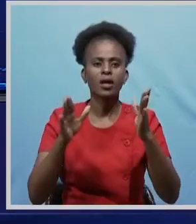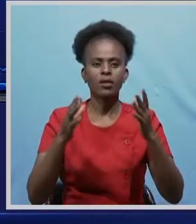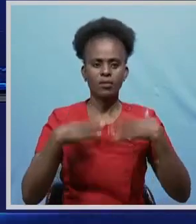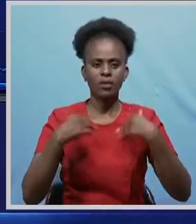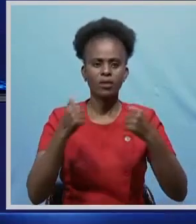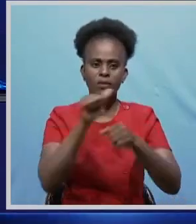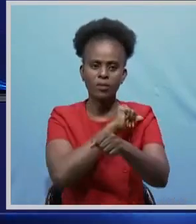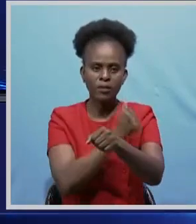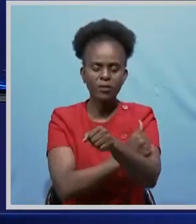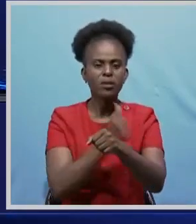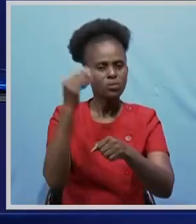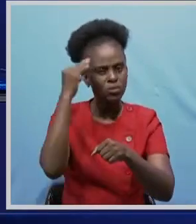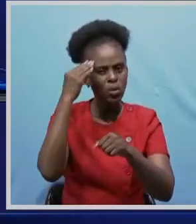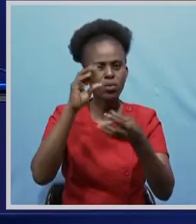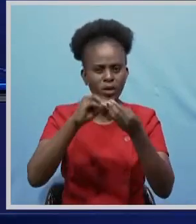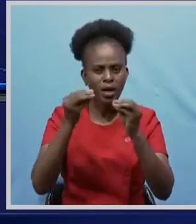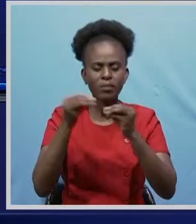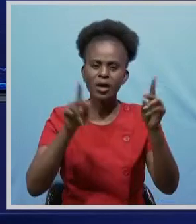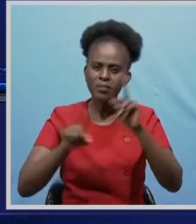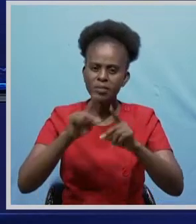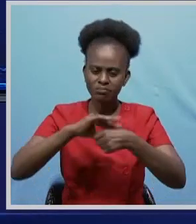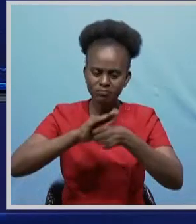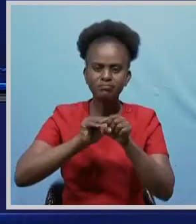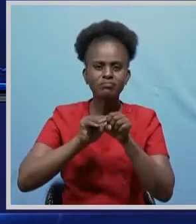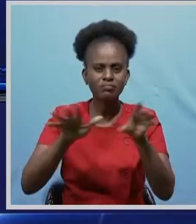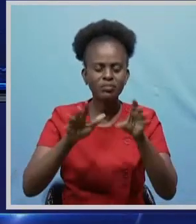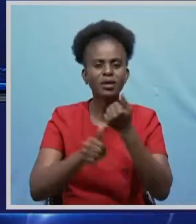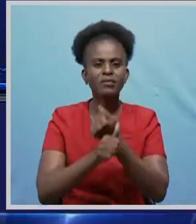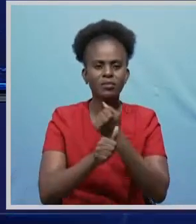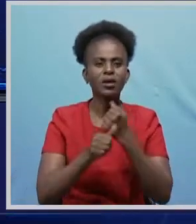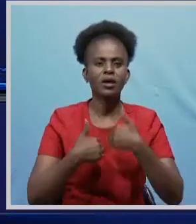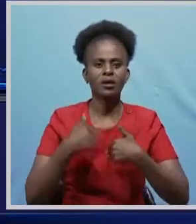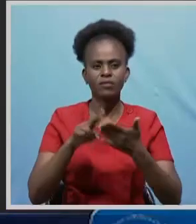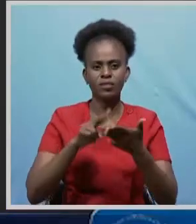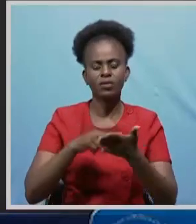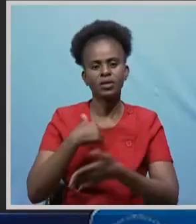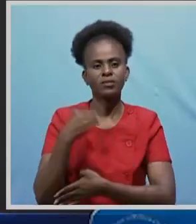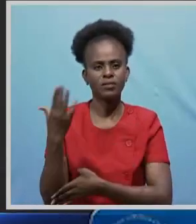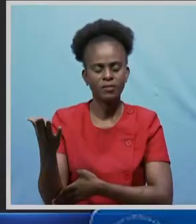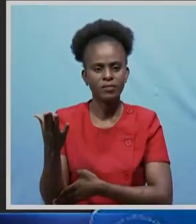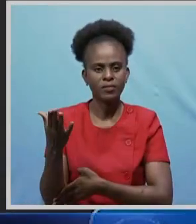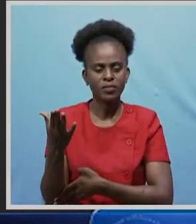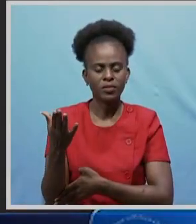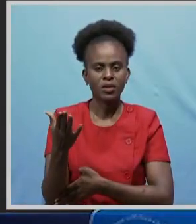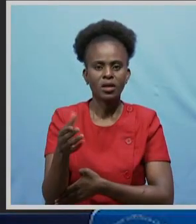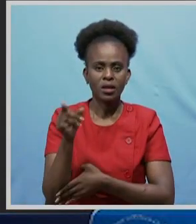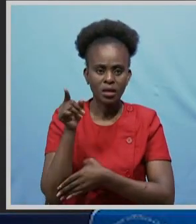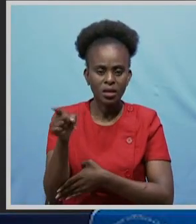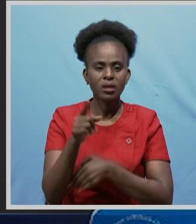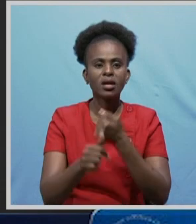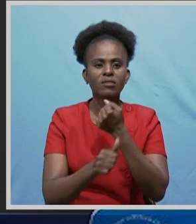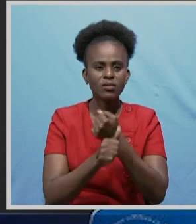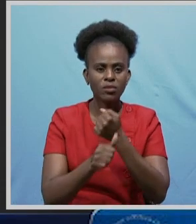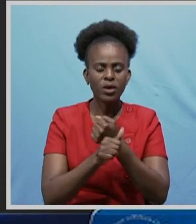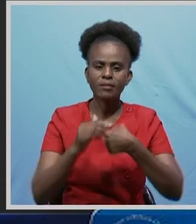to quantify the extent of the COVID-19 problem in Kafue. We have a report. Following the classification of Kafue